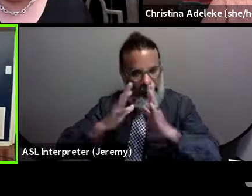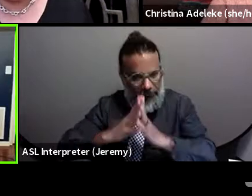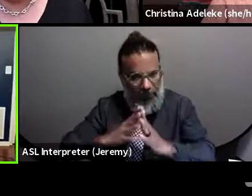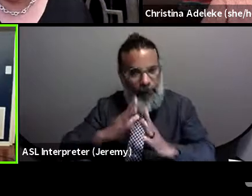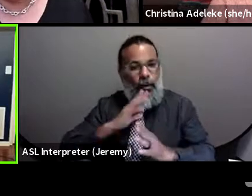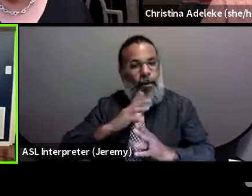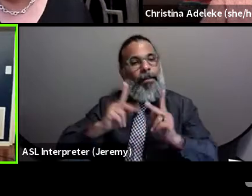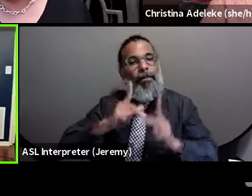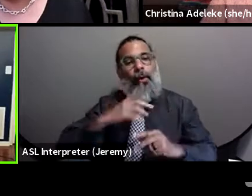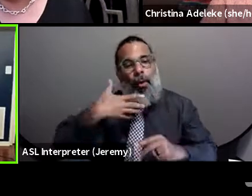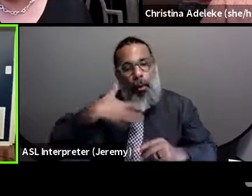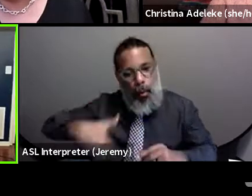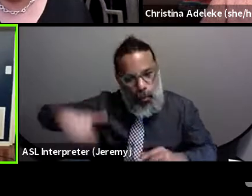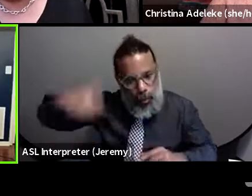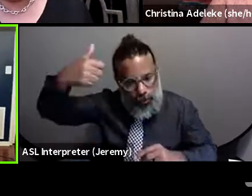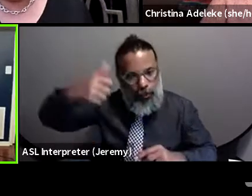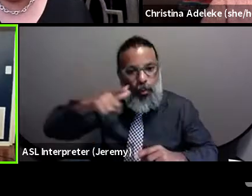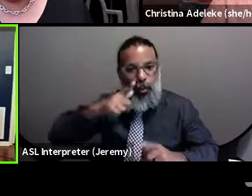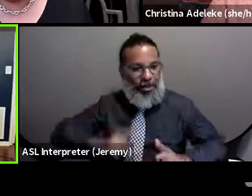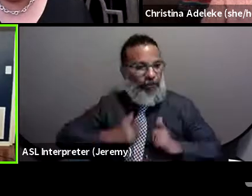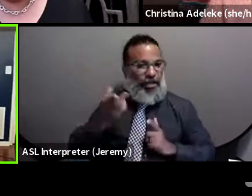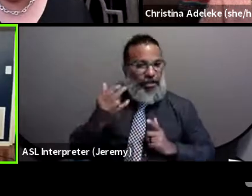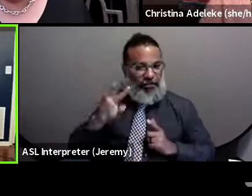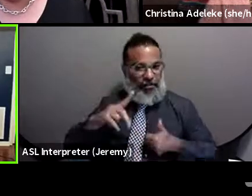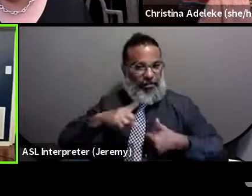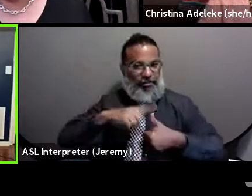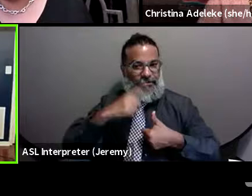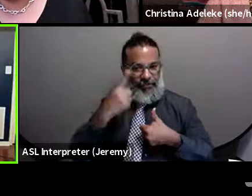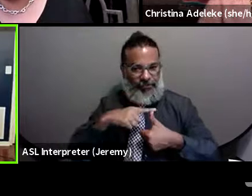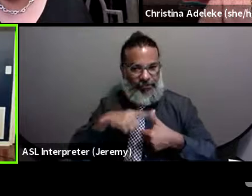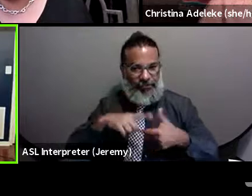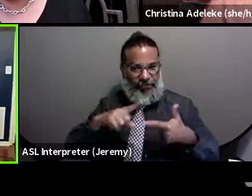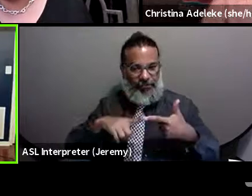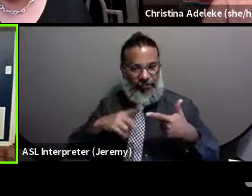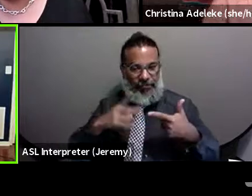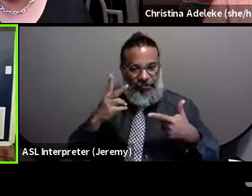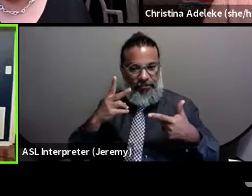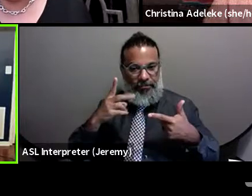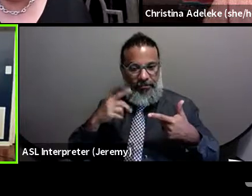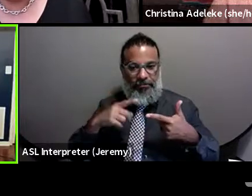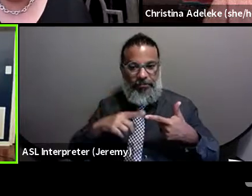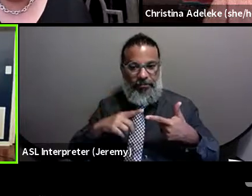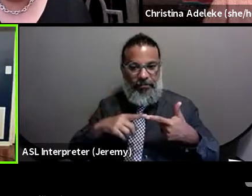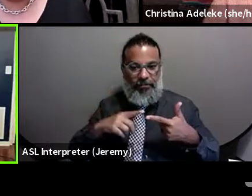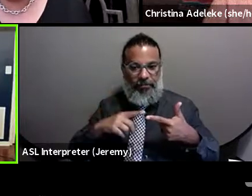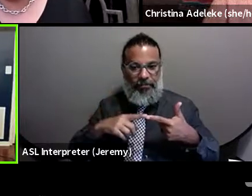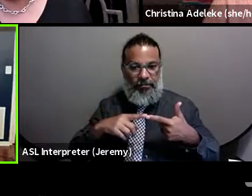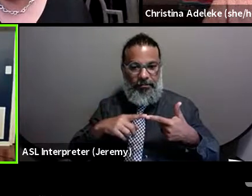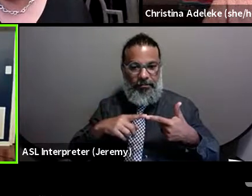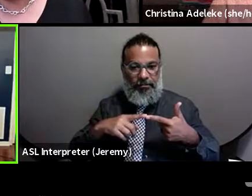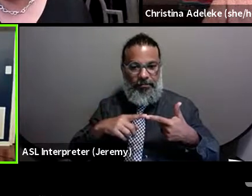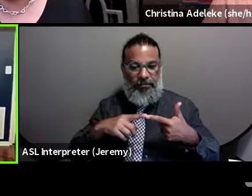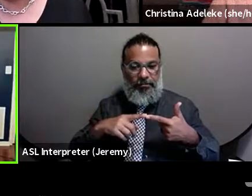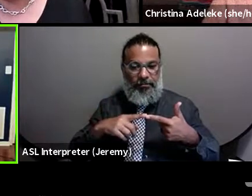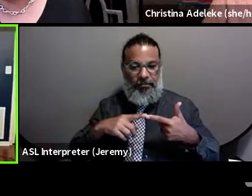community living with HIV. Number two, like, increase, you know, make sure that the